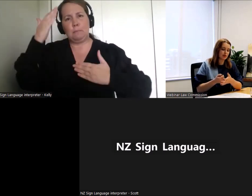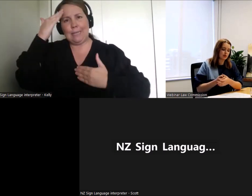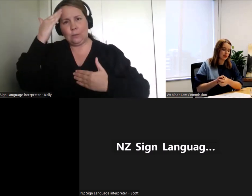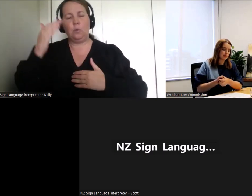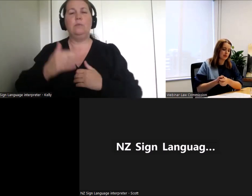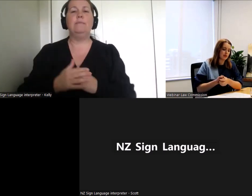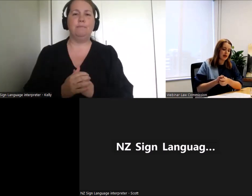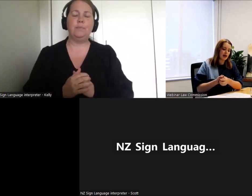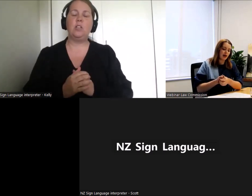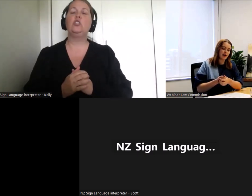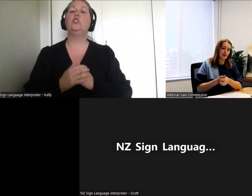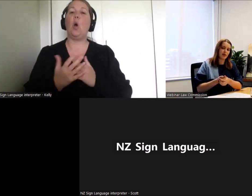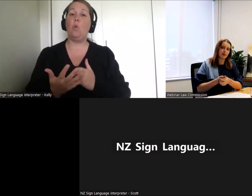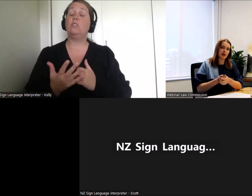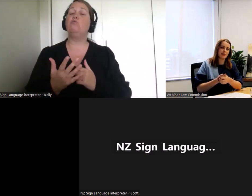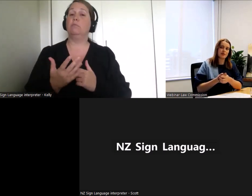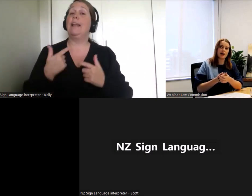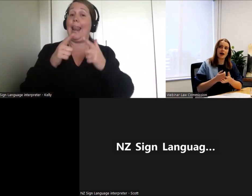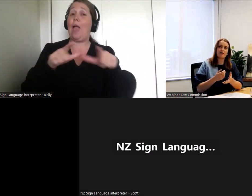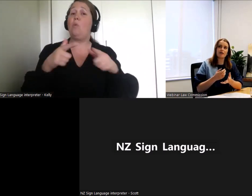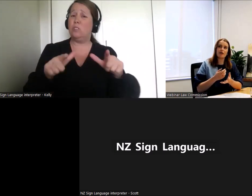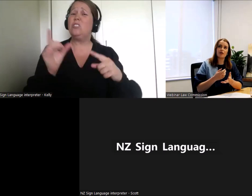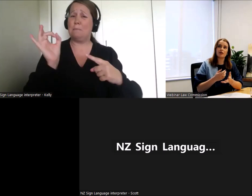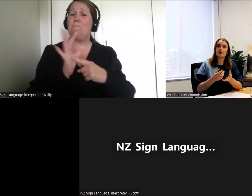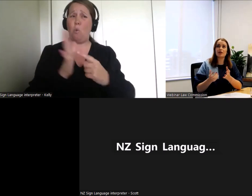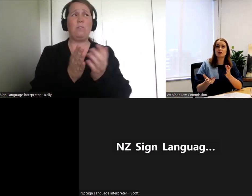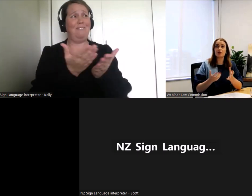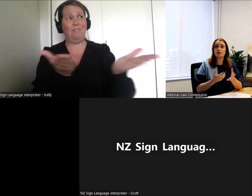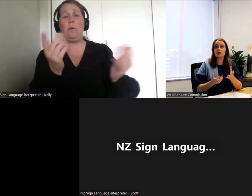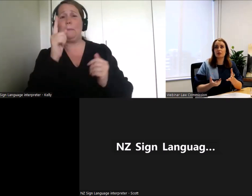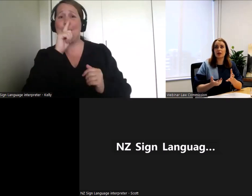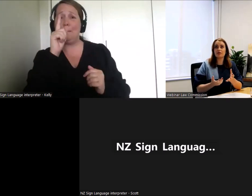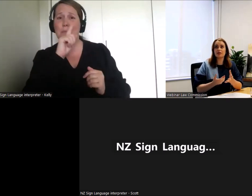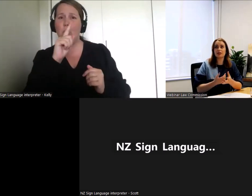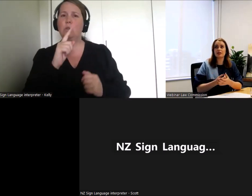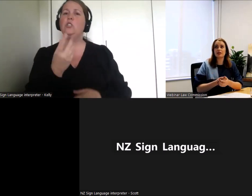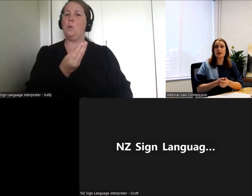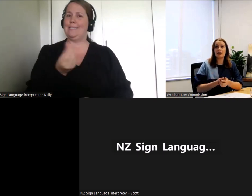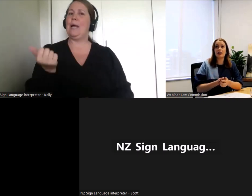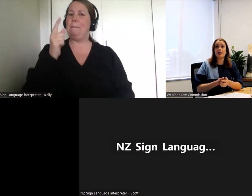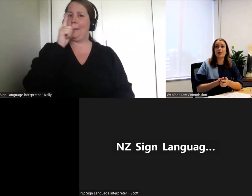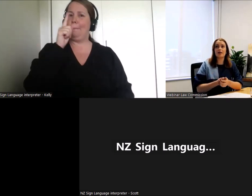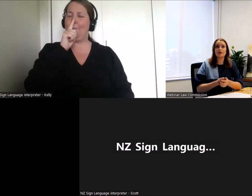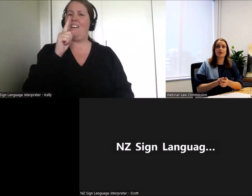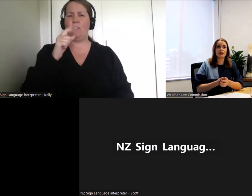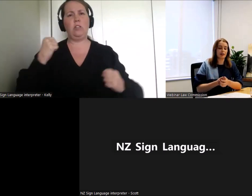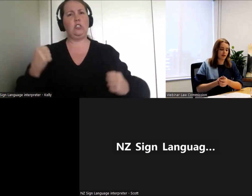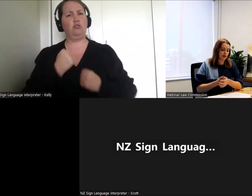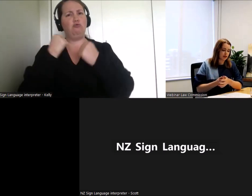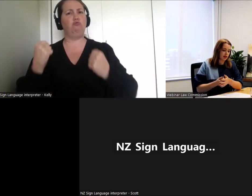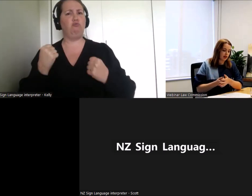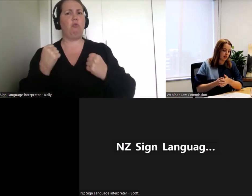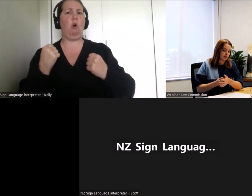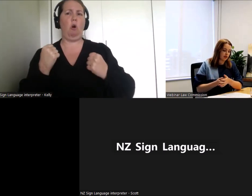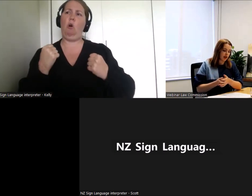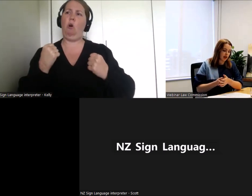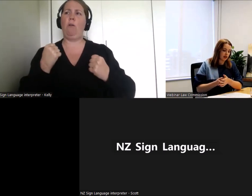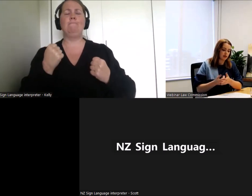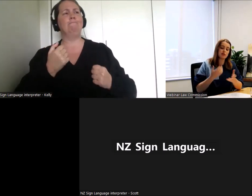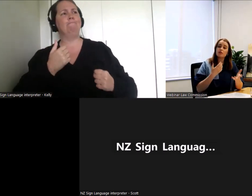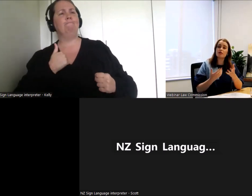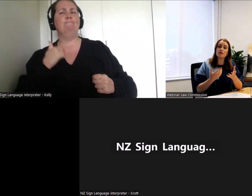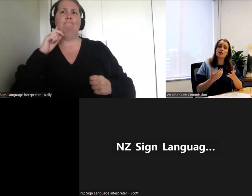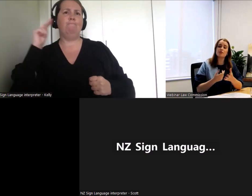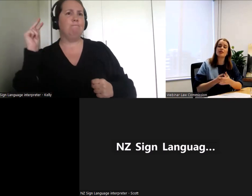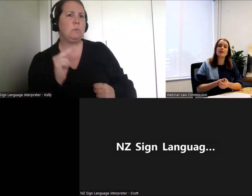really important to people and people have often quite strong views or preferences about the language that